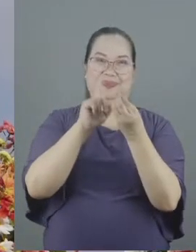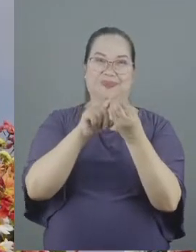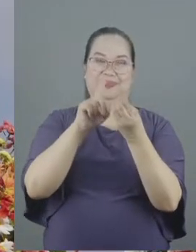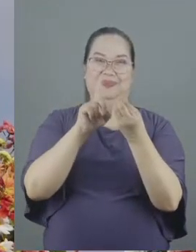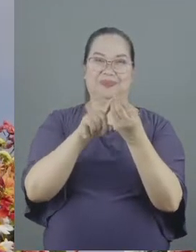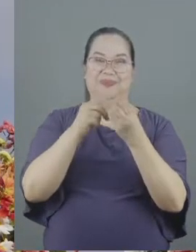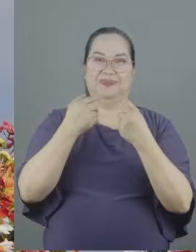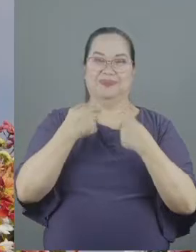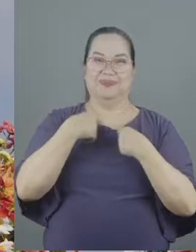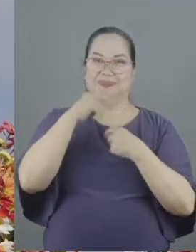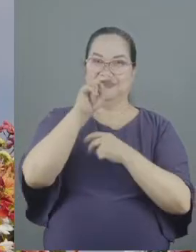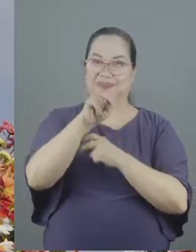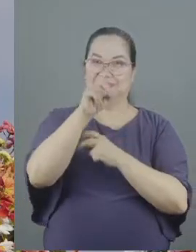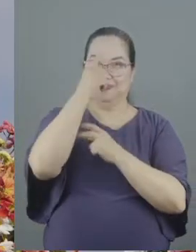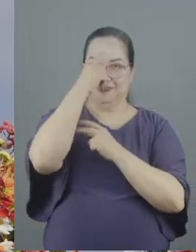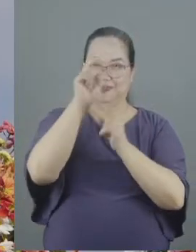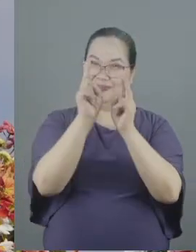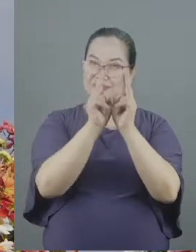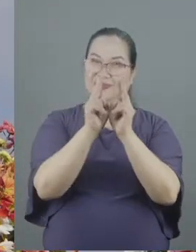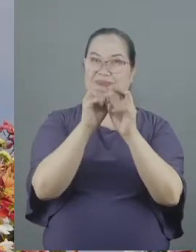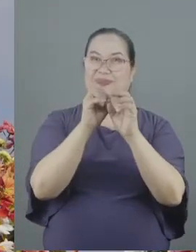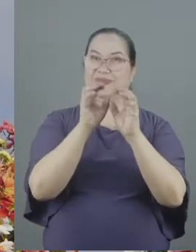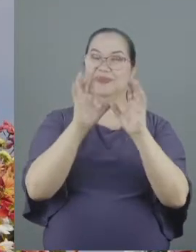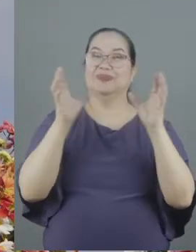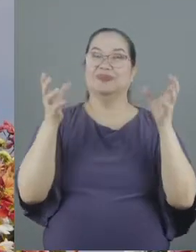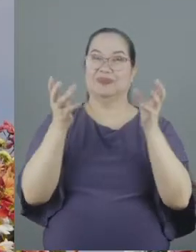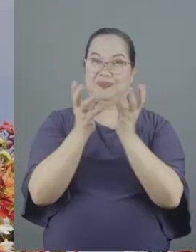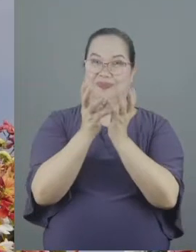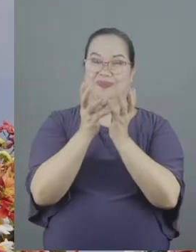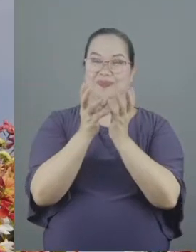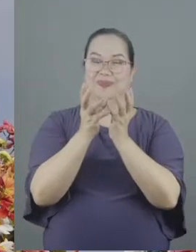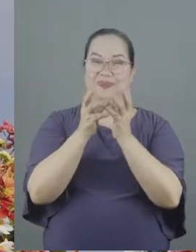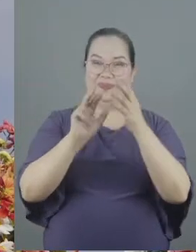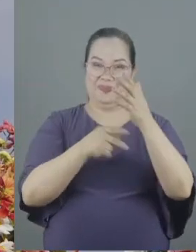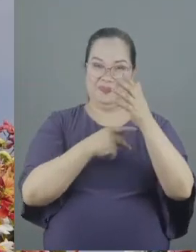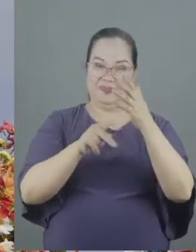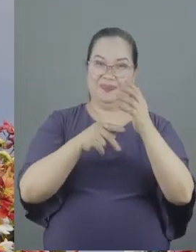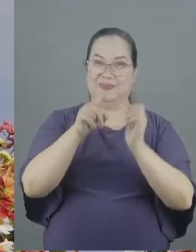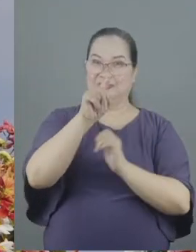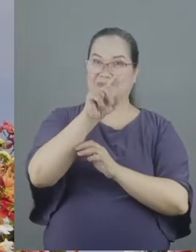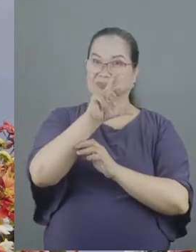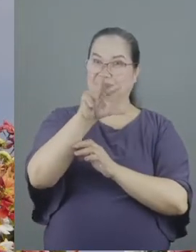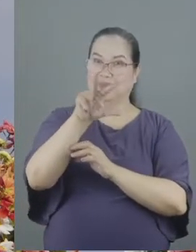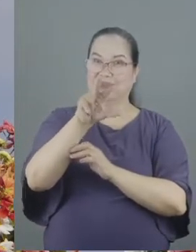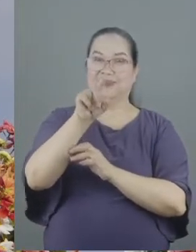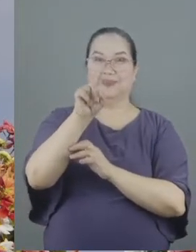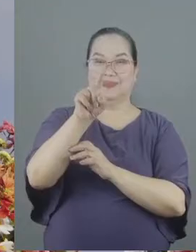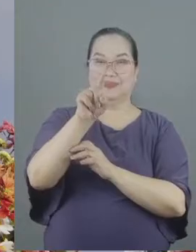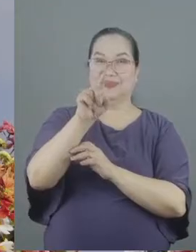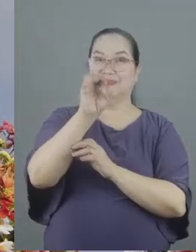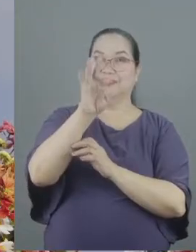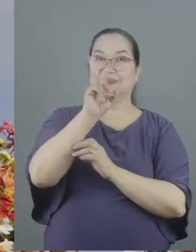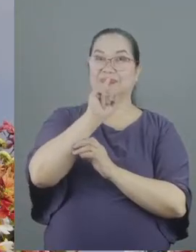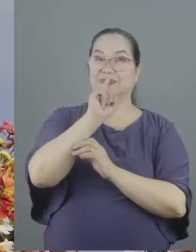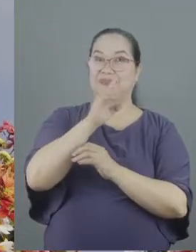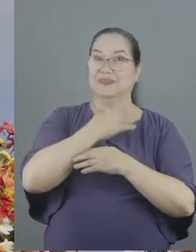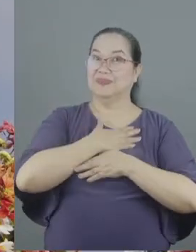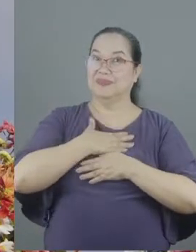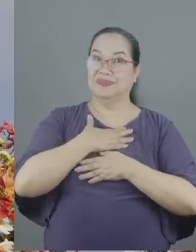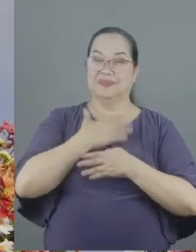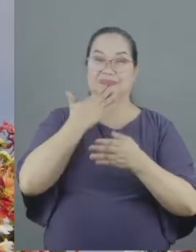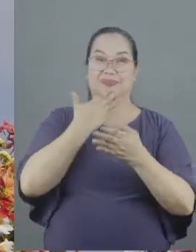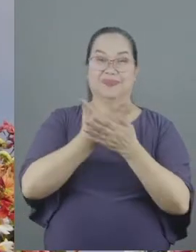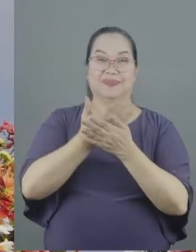pressing need for unity in the body. Psalm 133 1 we read earlier already says that it is pleasant and good for